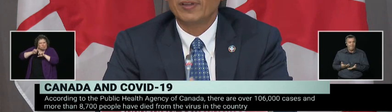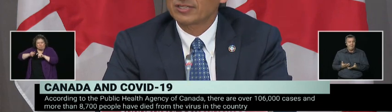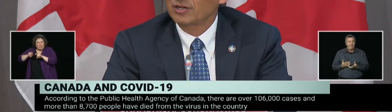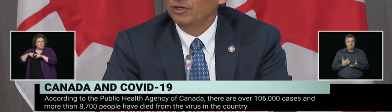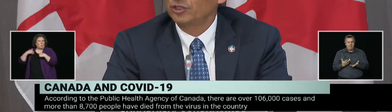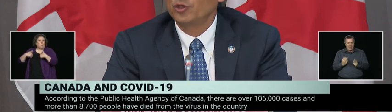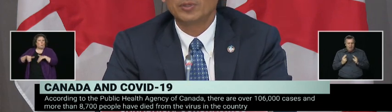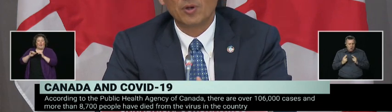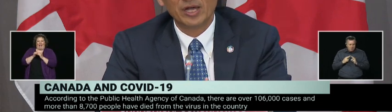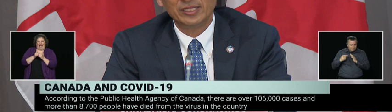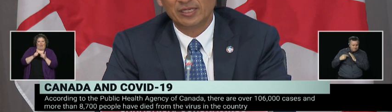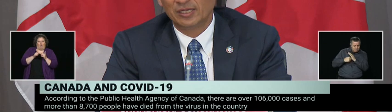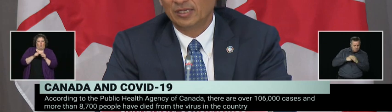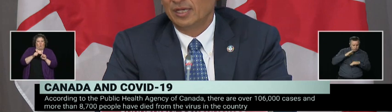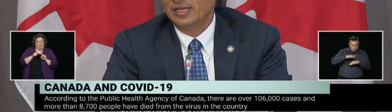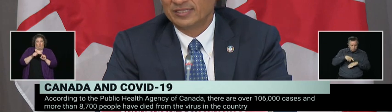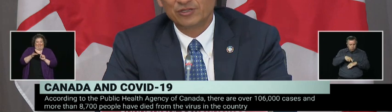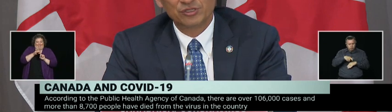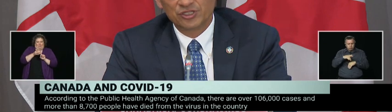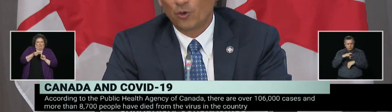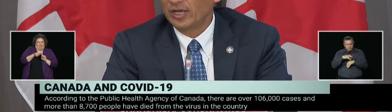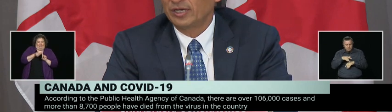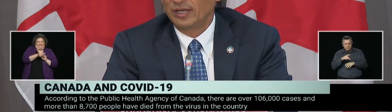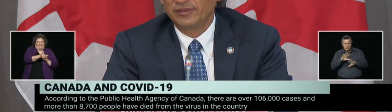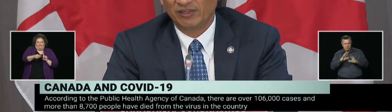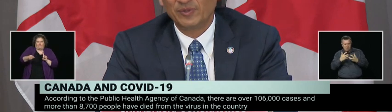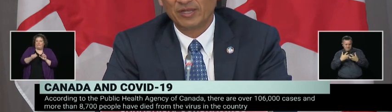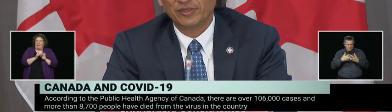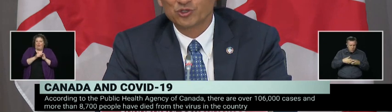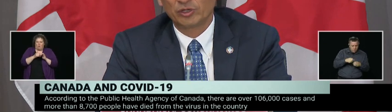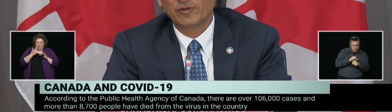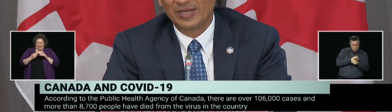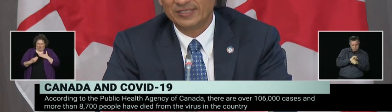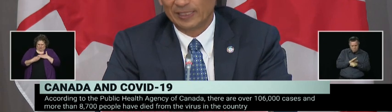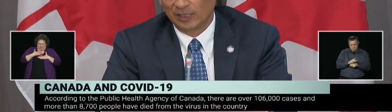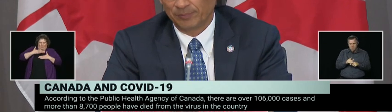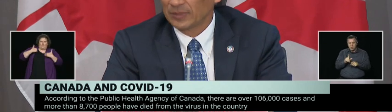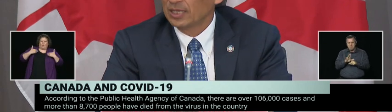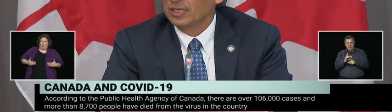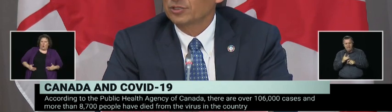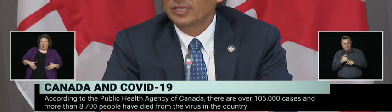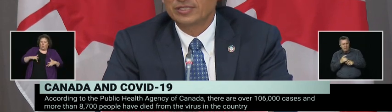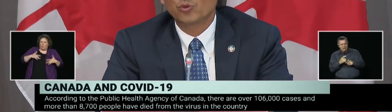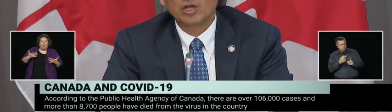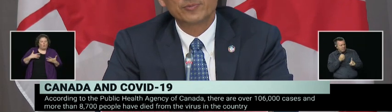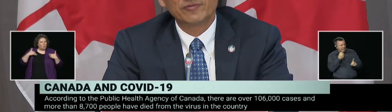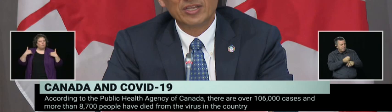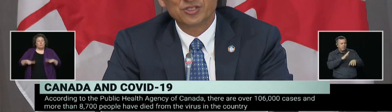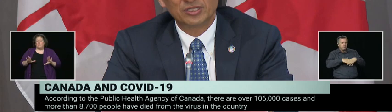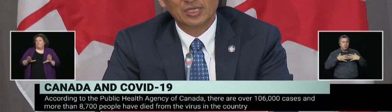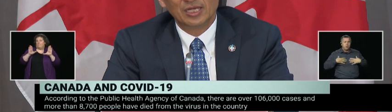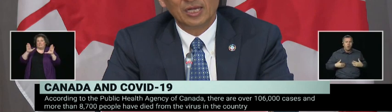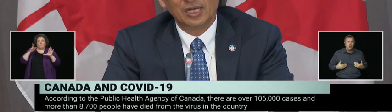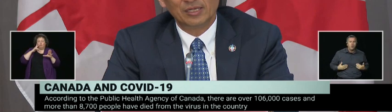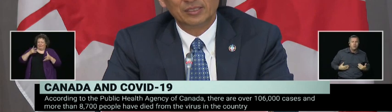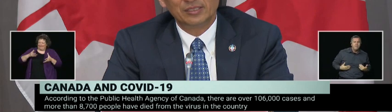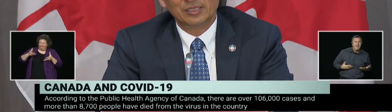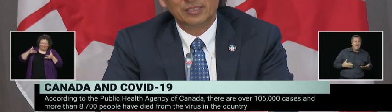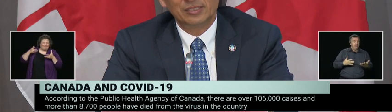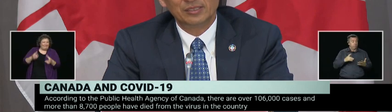what the effects are on the human body, et cetera, and so on, I think have been nothing short of amazing. So that's one observation. question,